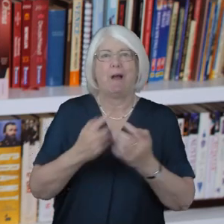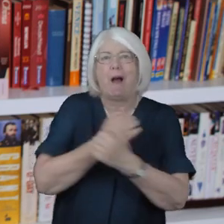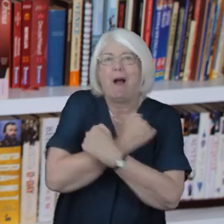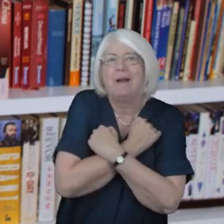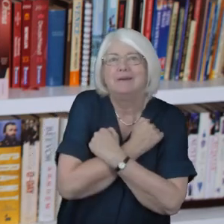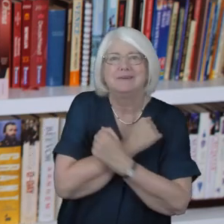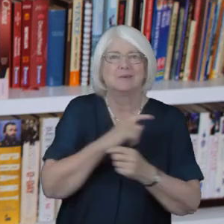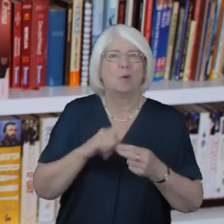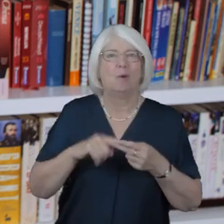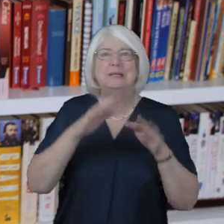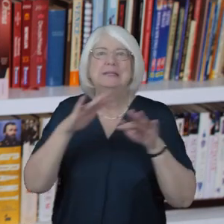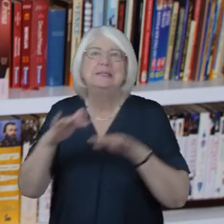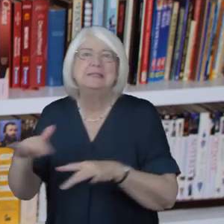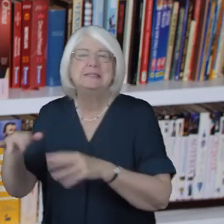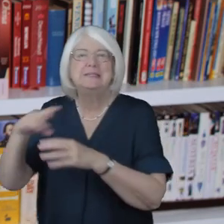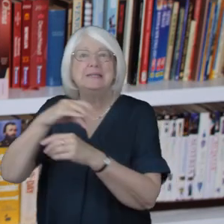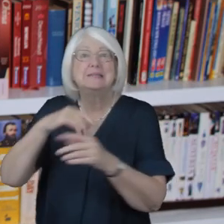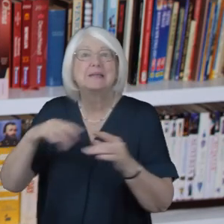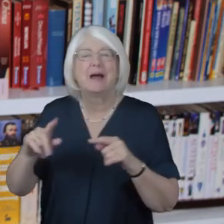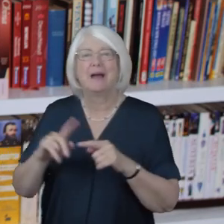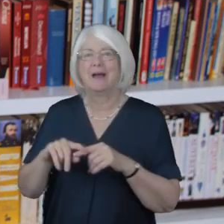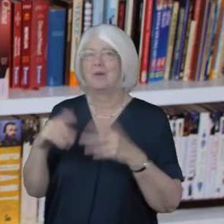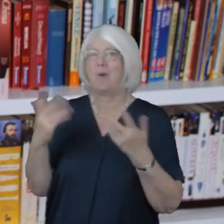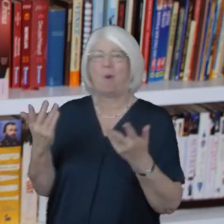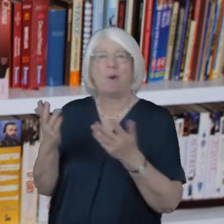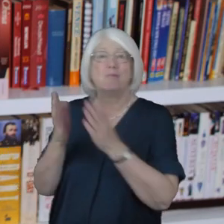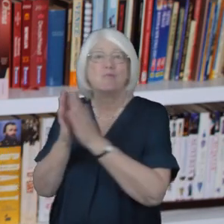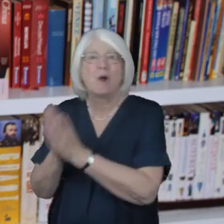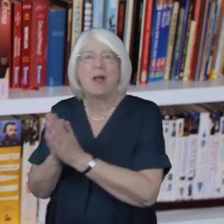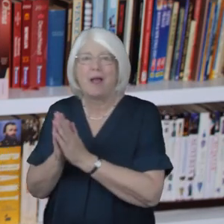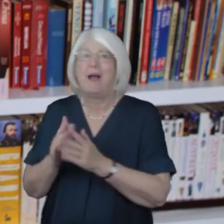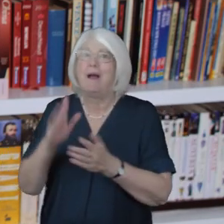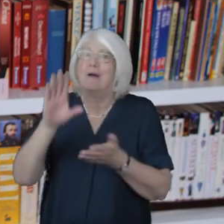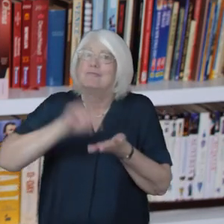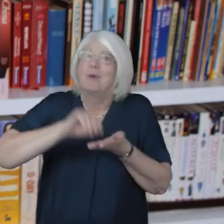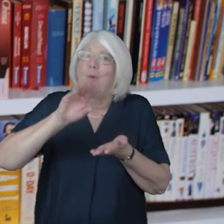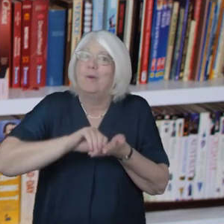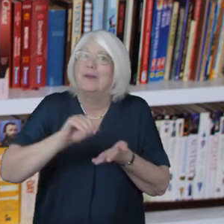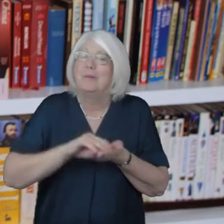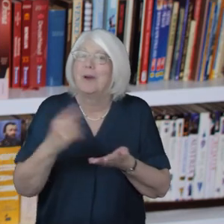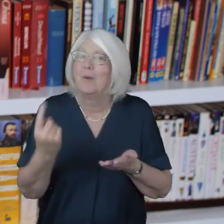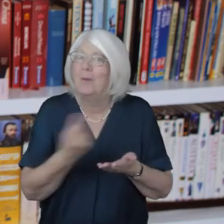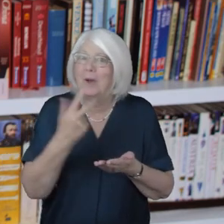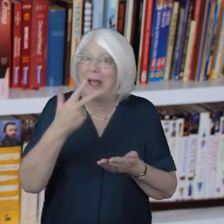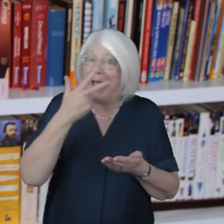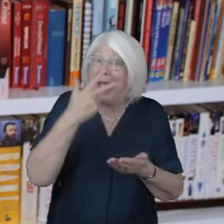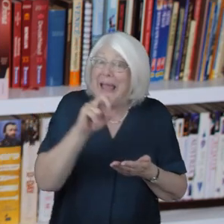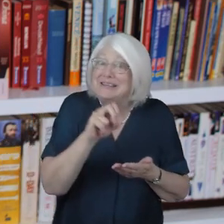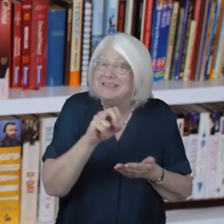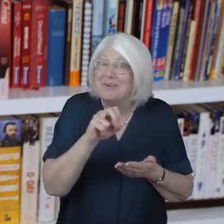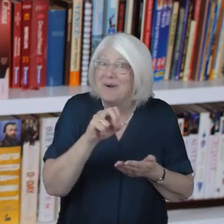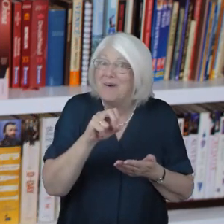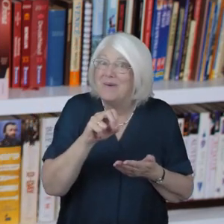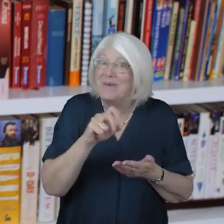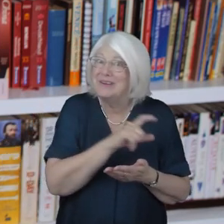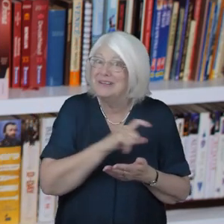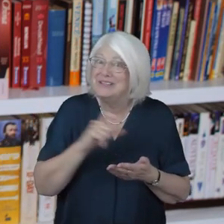recorded by an 80 year old Anna Chaplin who specializes in ministry among those living with dementia